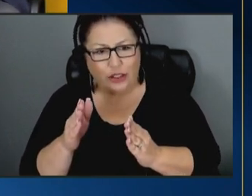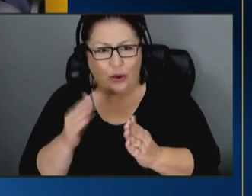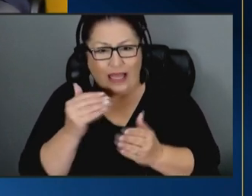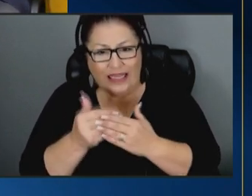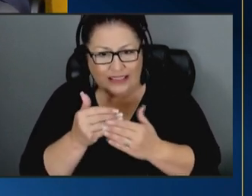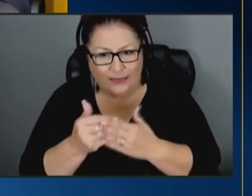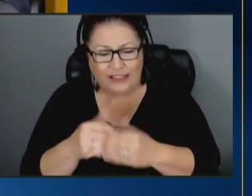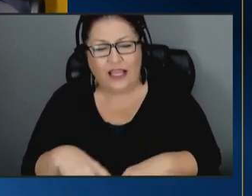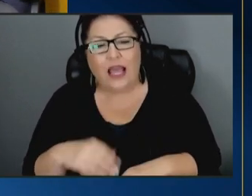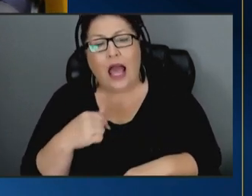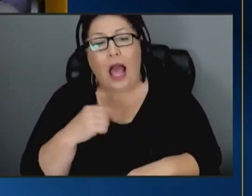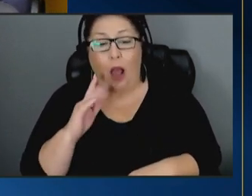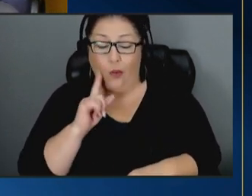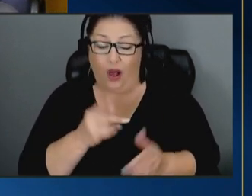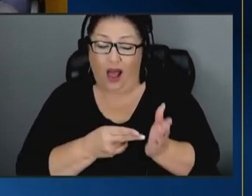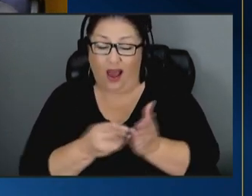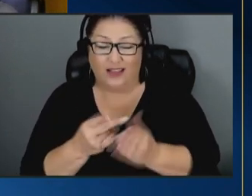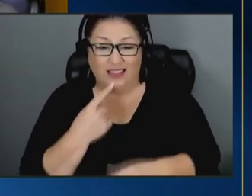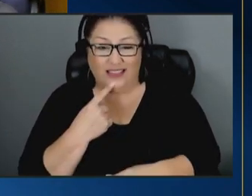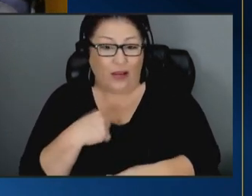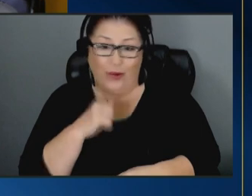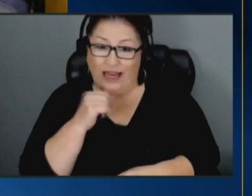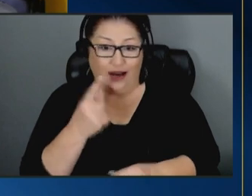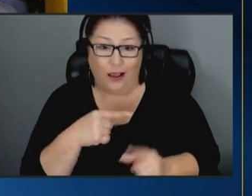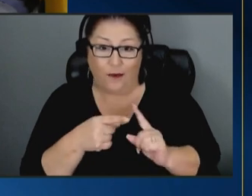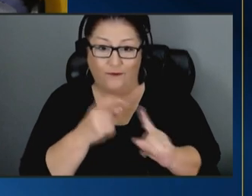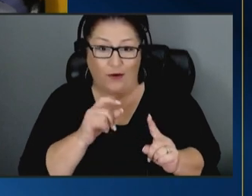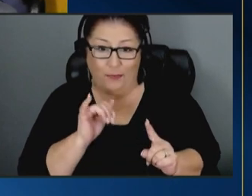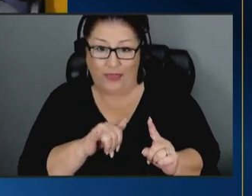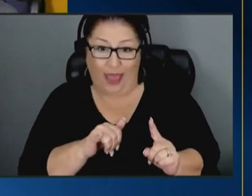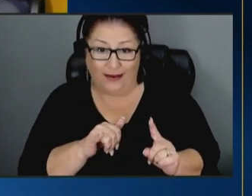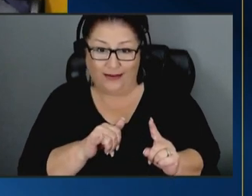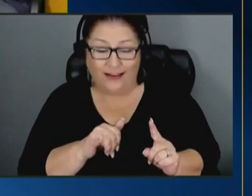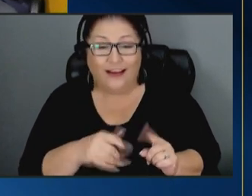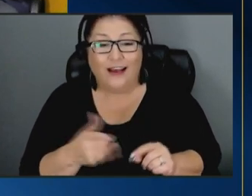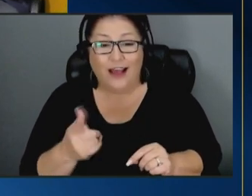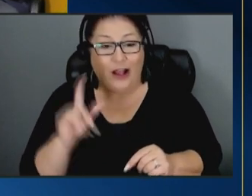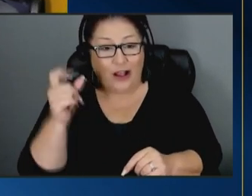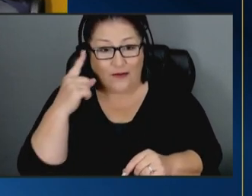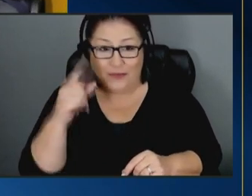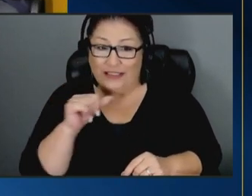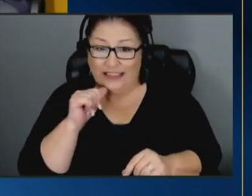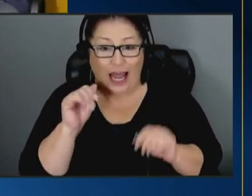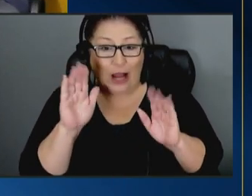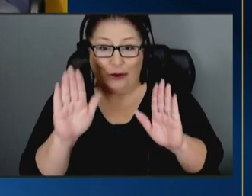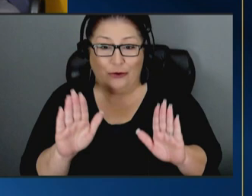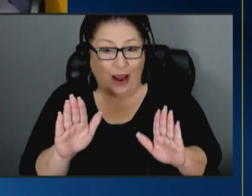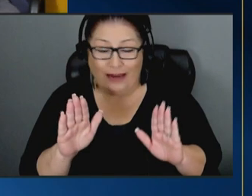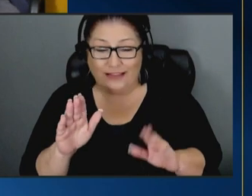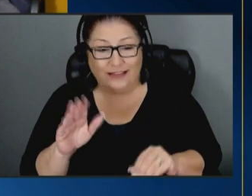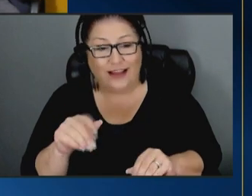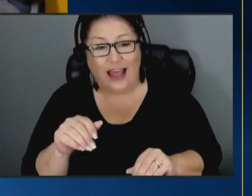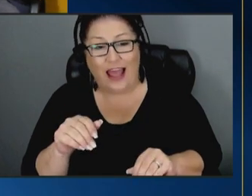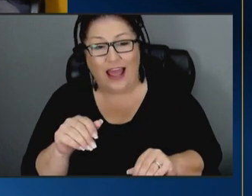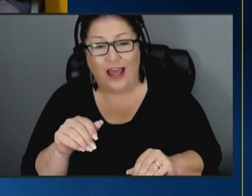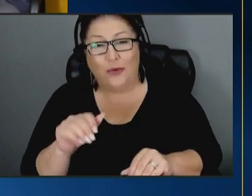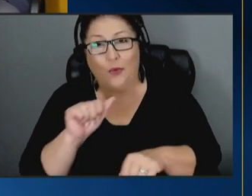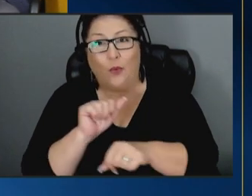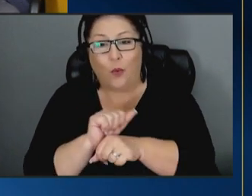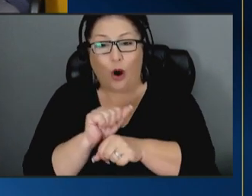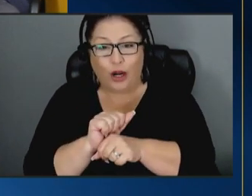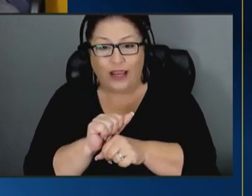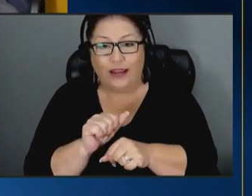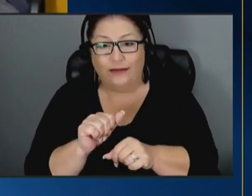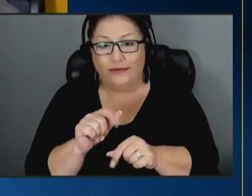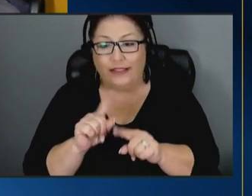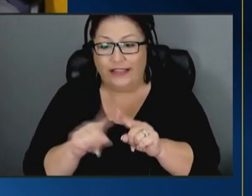honestly i will admit that we did not come from a place of organizational intimacy government isn't great necessarily at working across silos